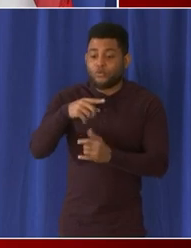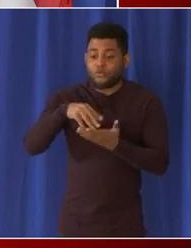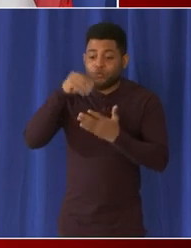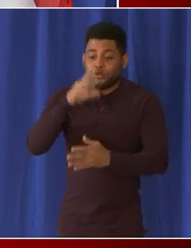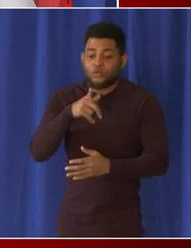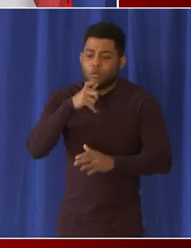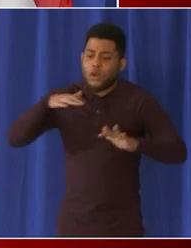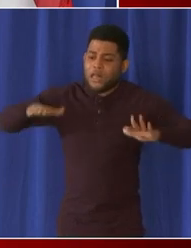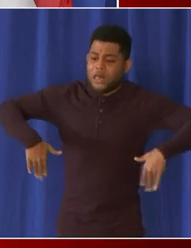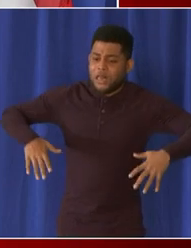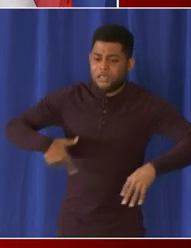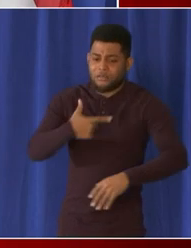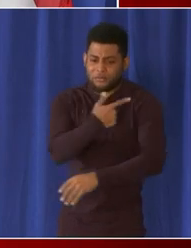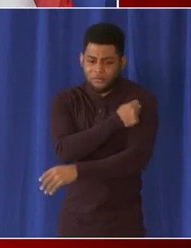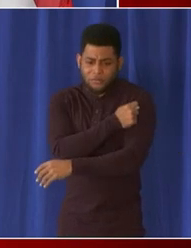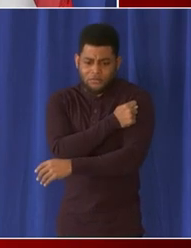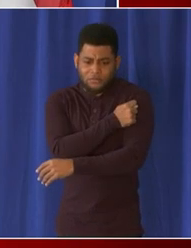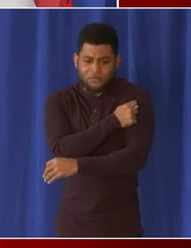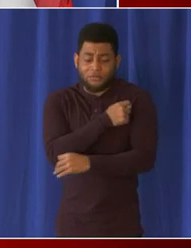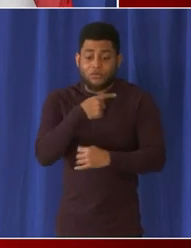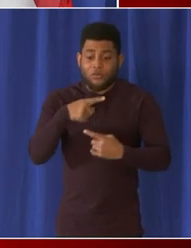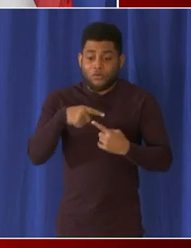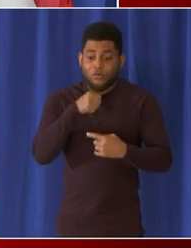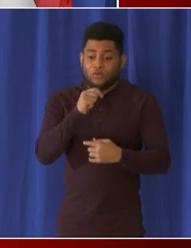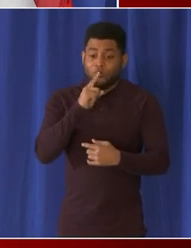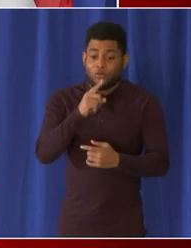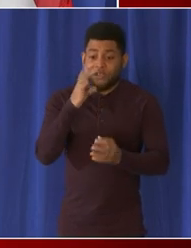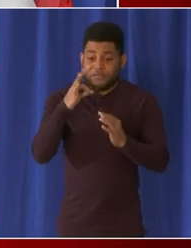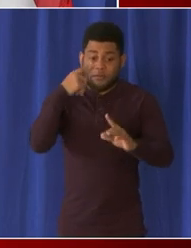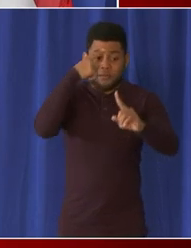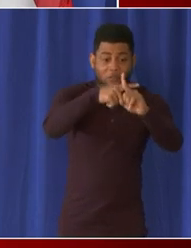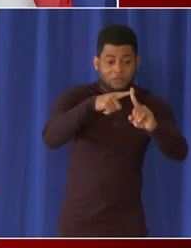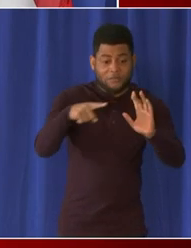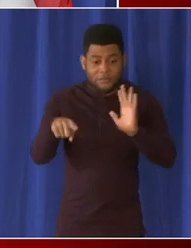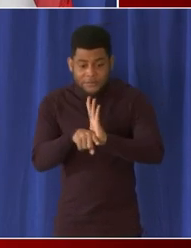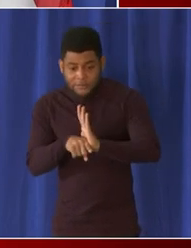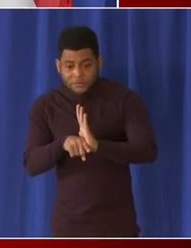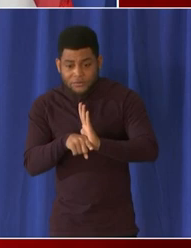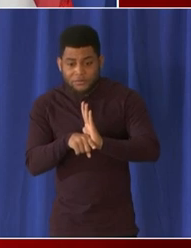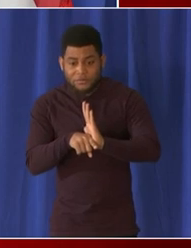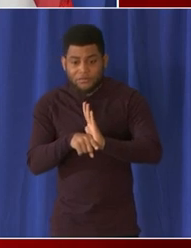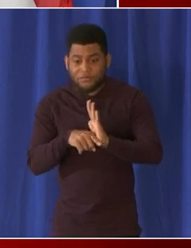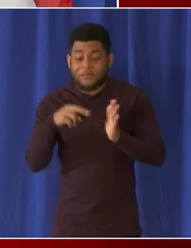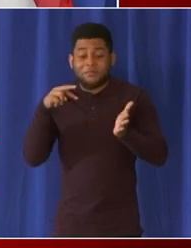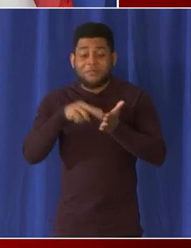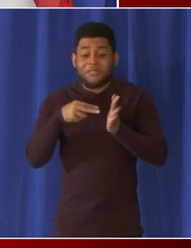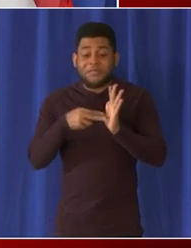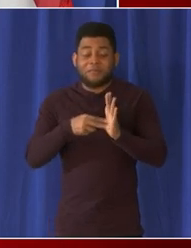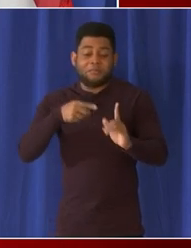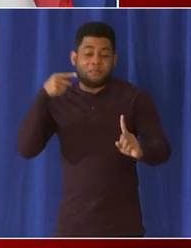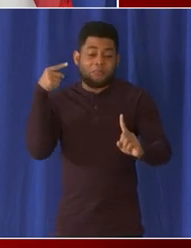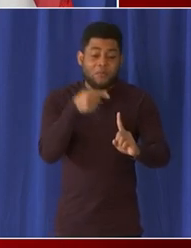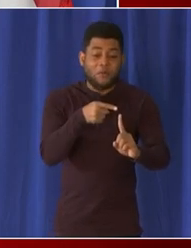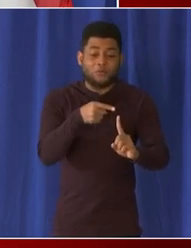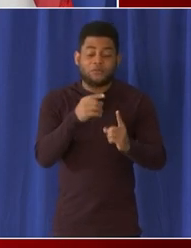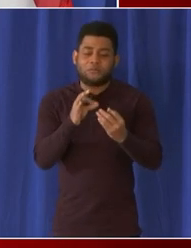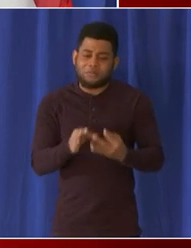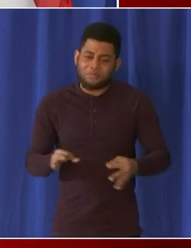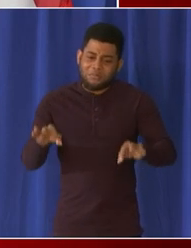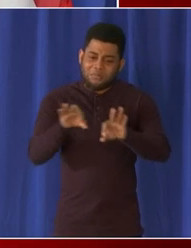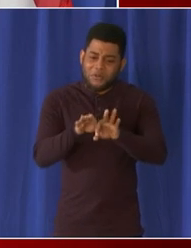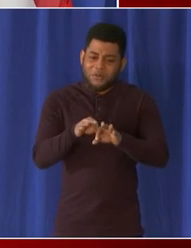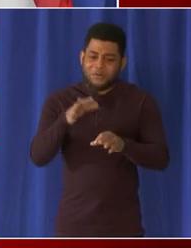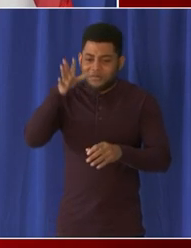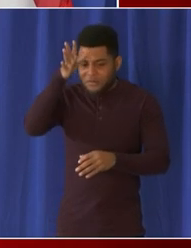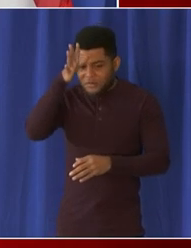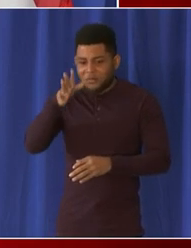test to stay doesn't even come into play so it's so so important um that parents and children and are making the